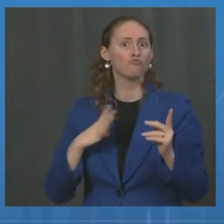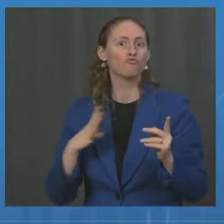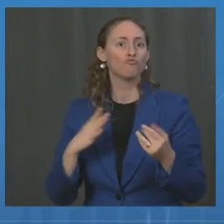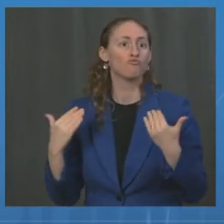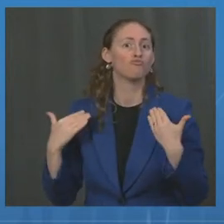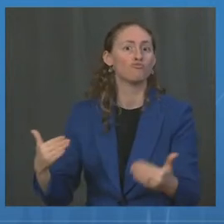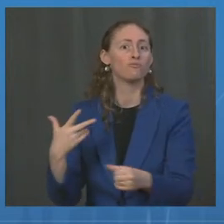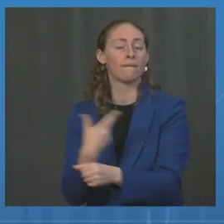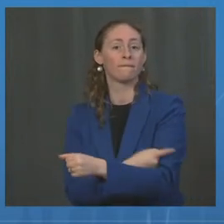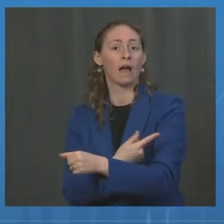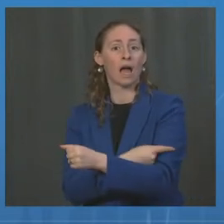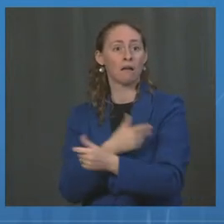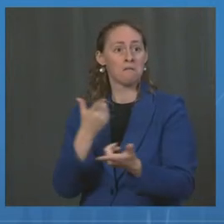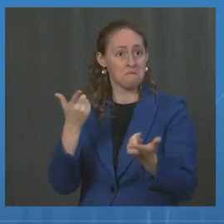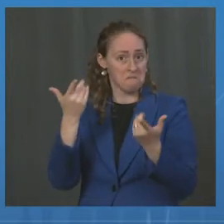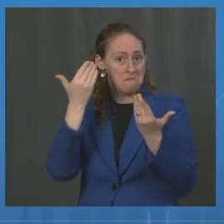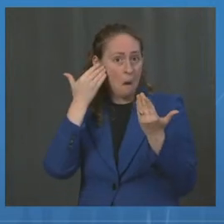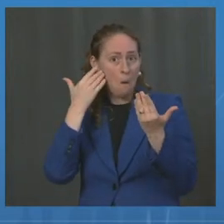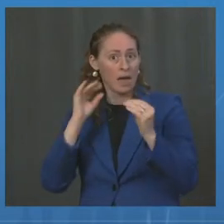data on that.